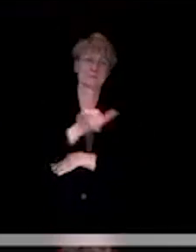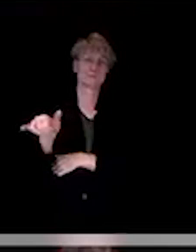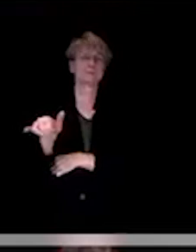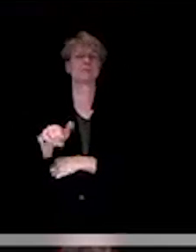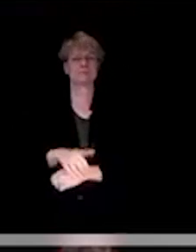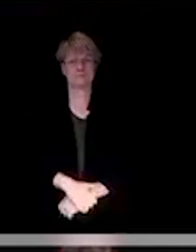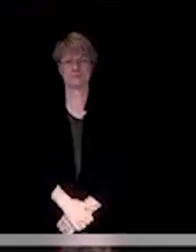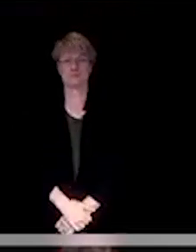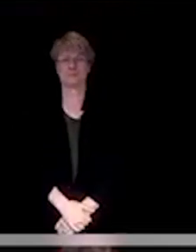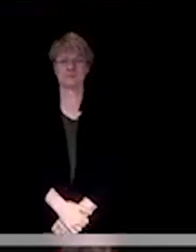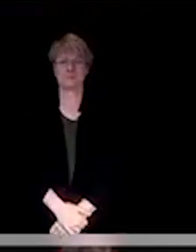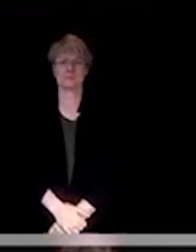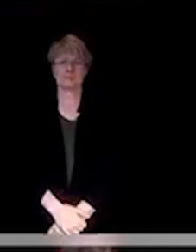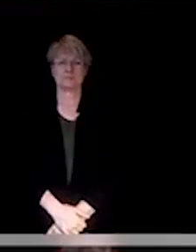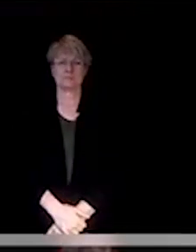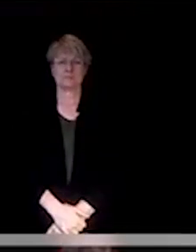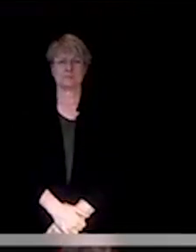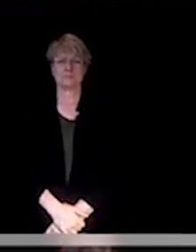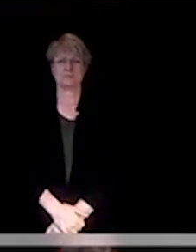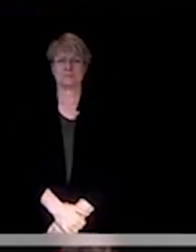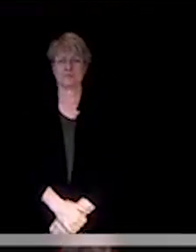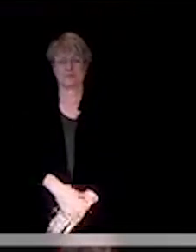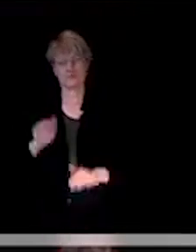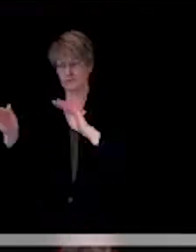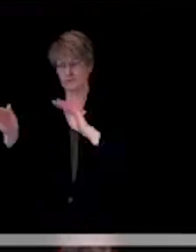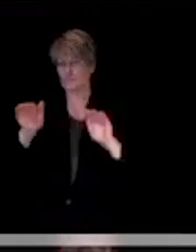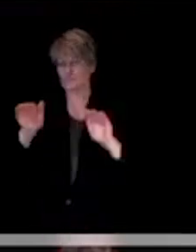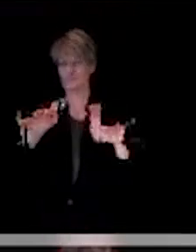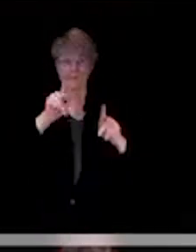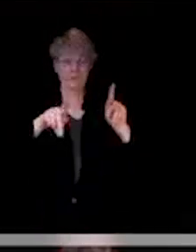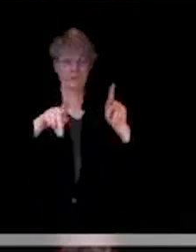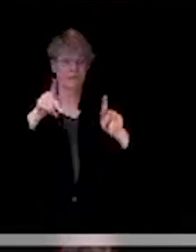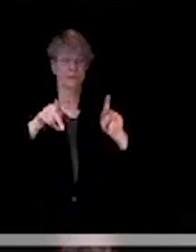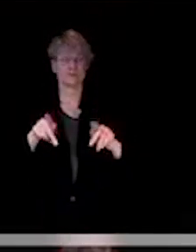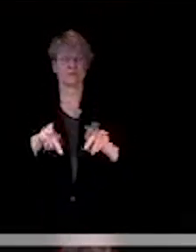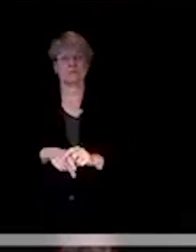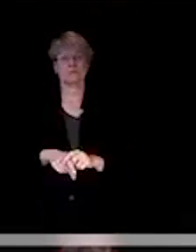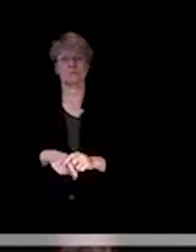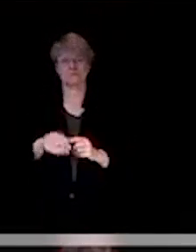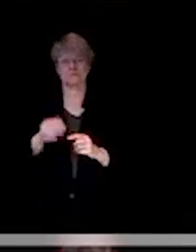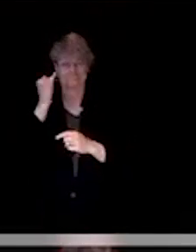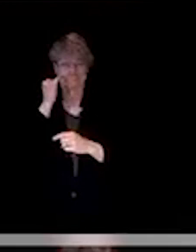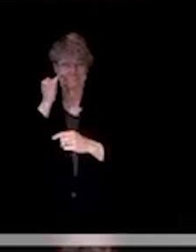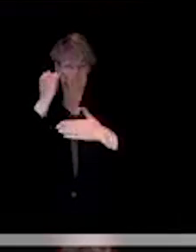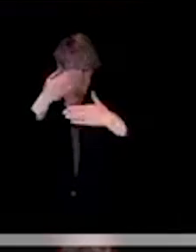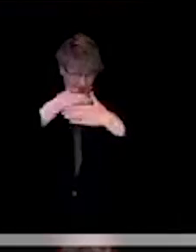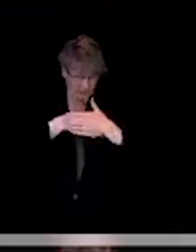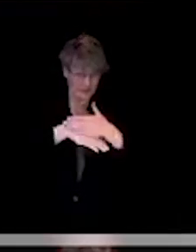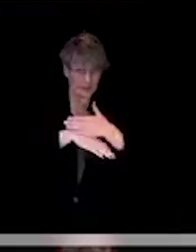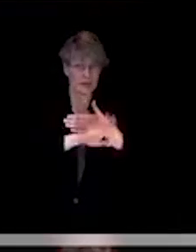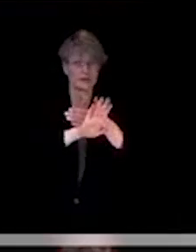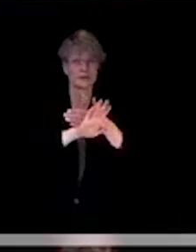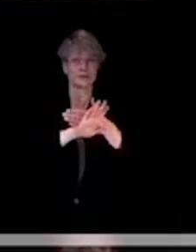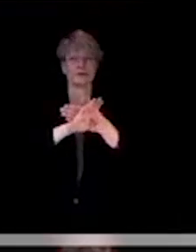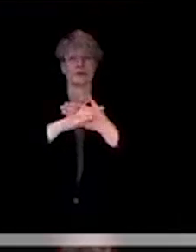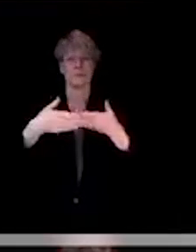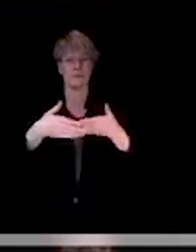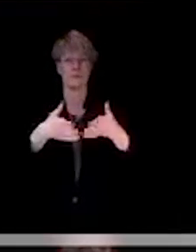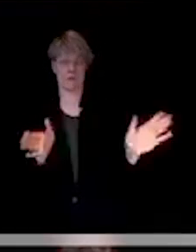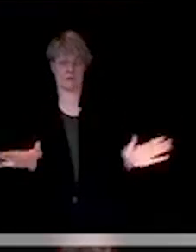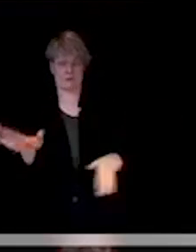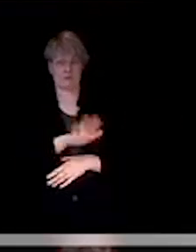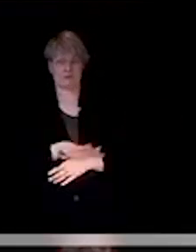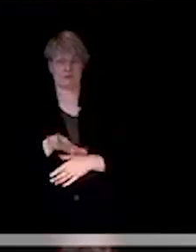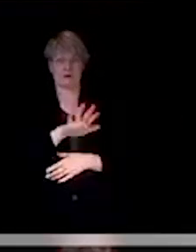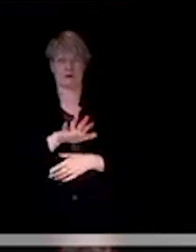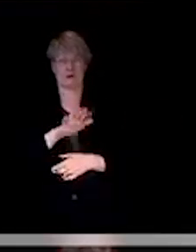want to just remind people, as was mentioned earlier, you know, when you go into those areas, if you can't physically distance at least six